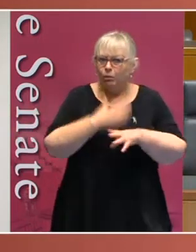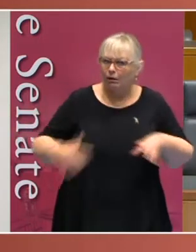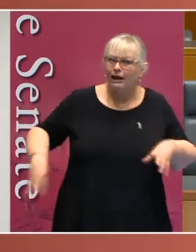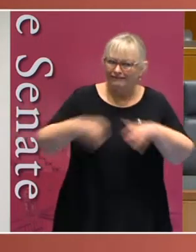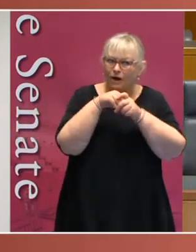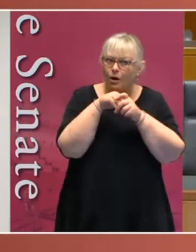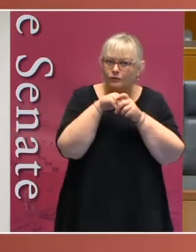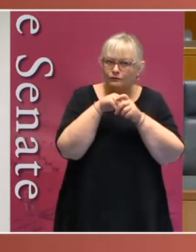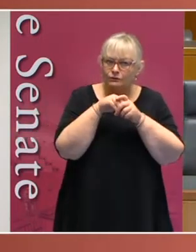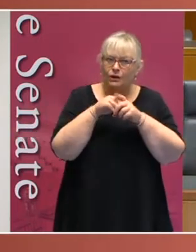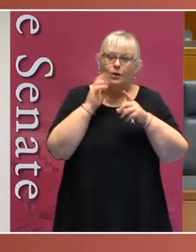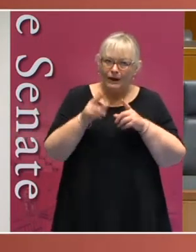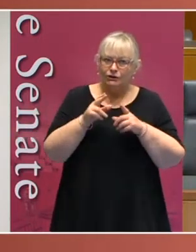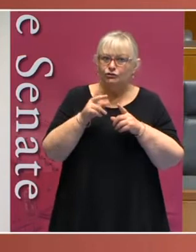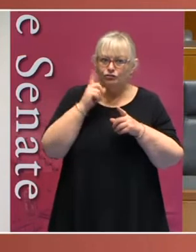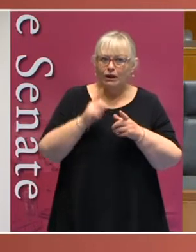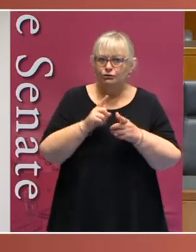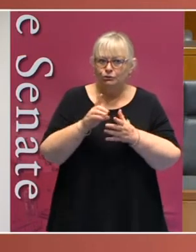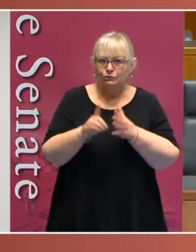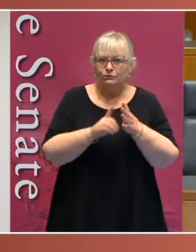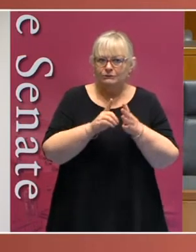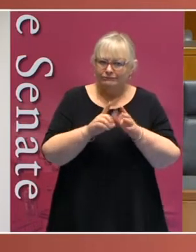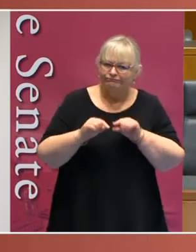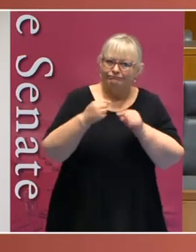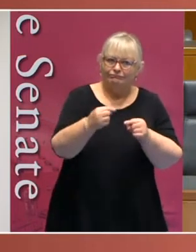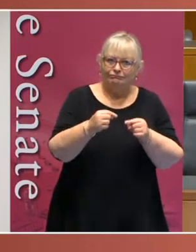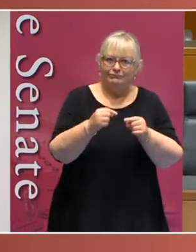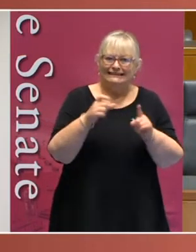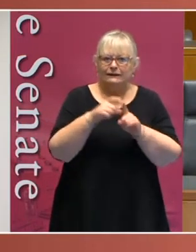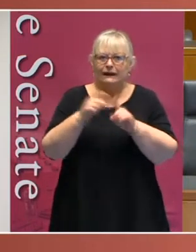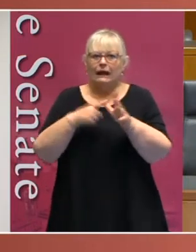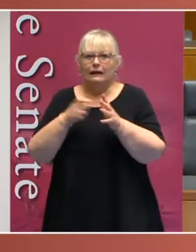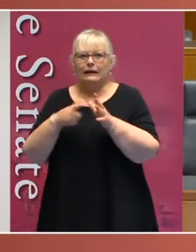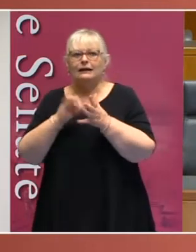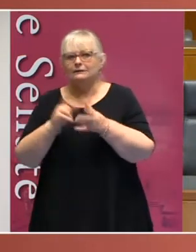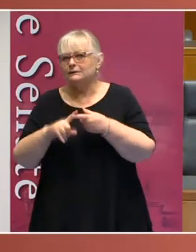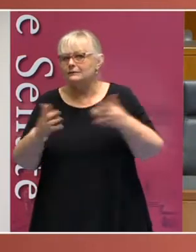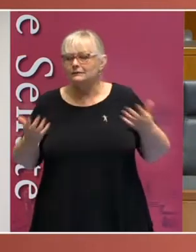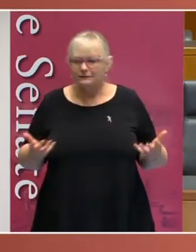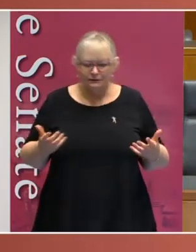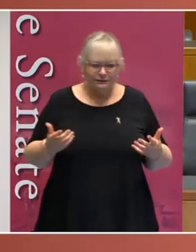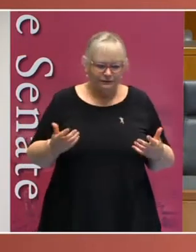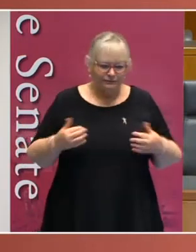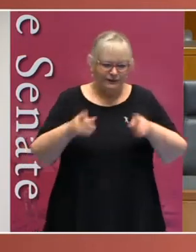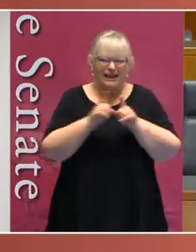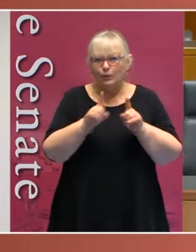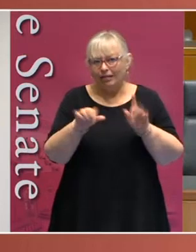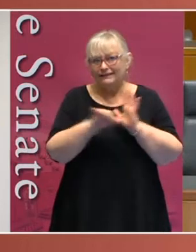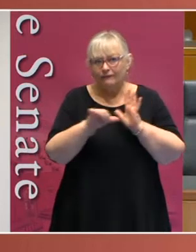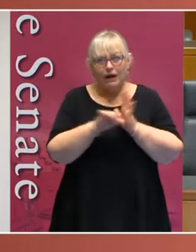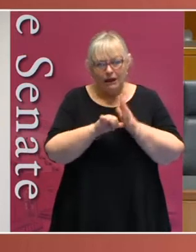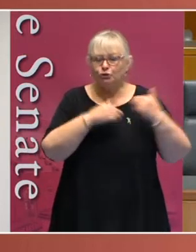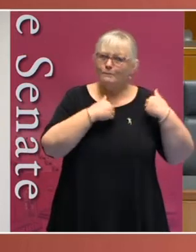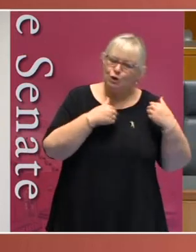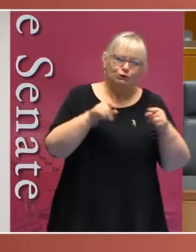necessary to take on board and to take on a disability discrimination case, as well as the financial burden that can